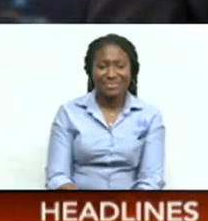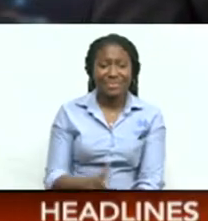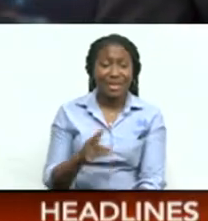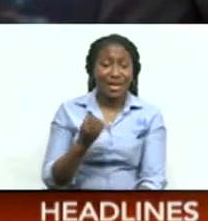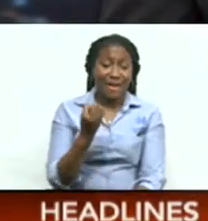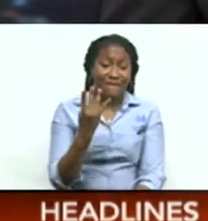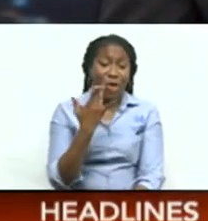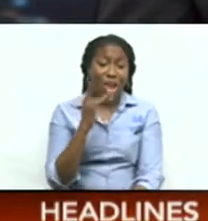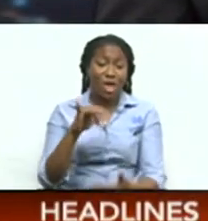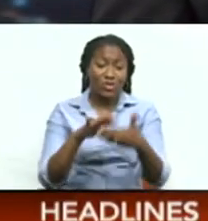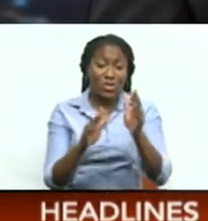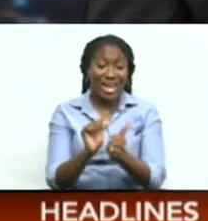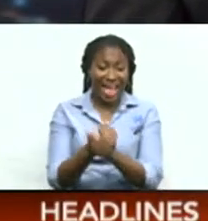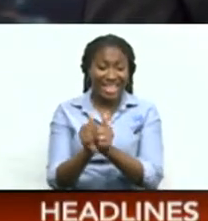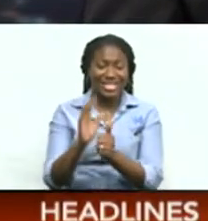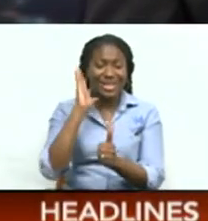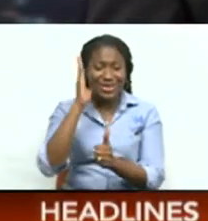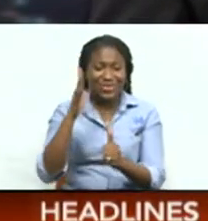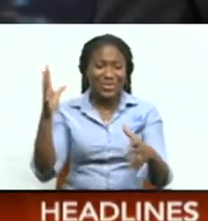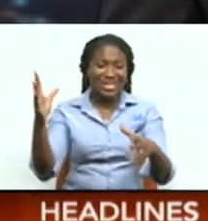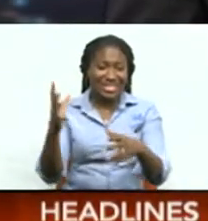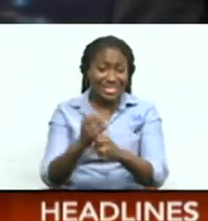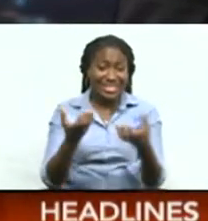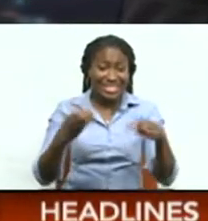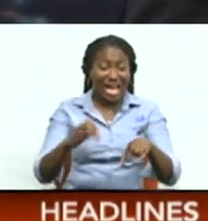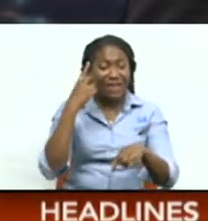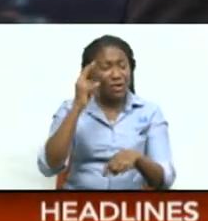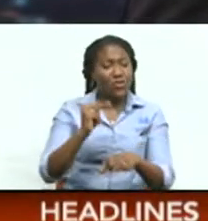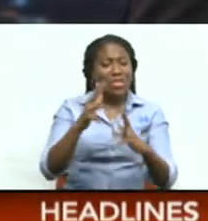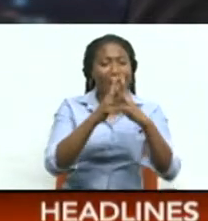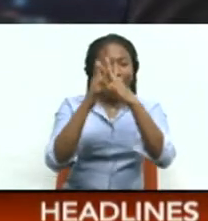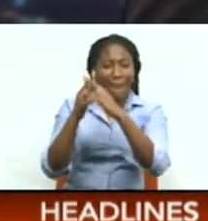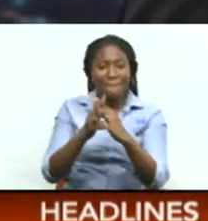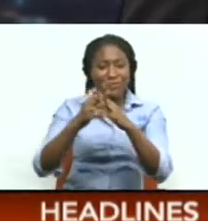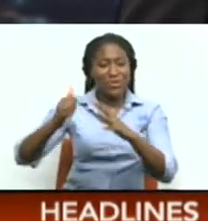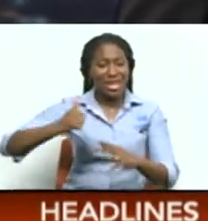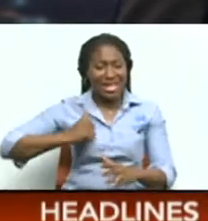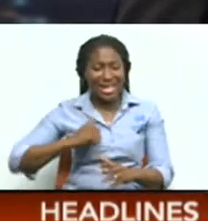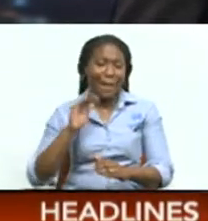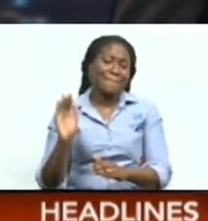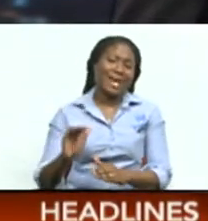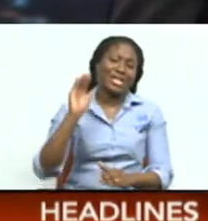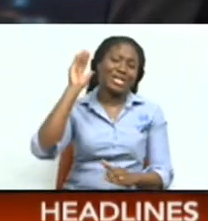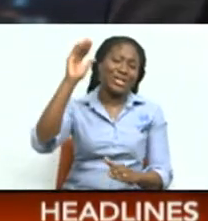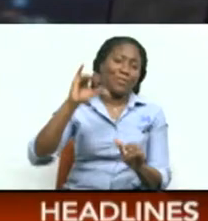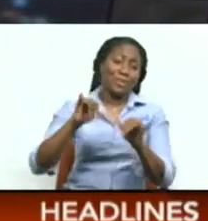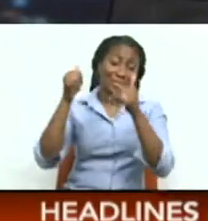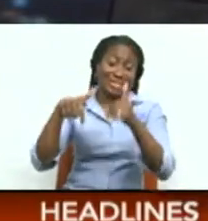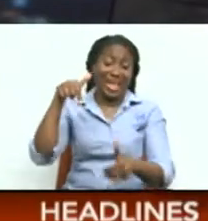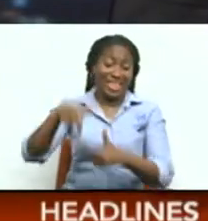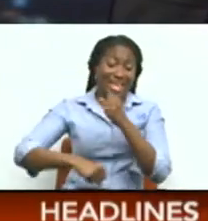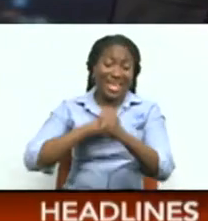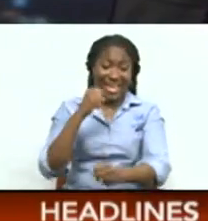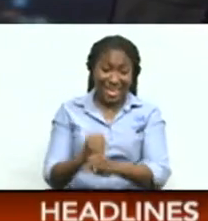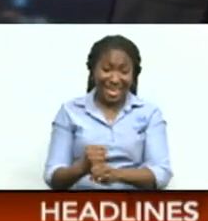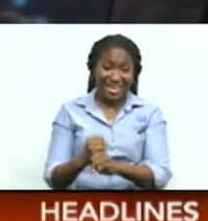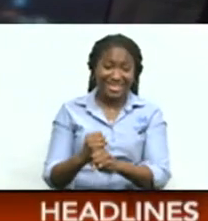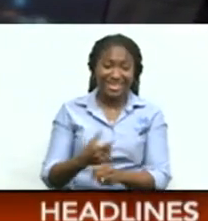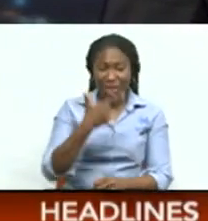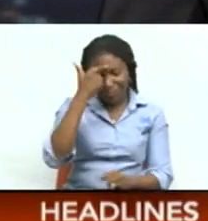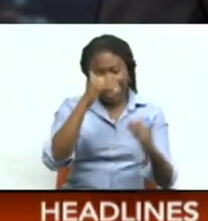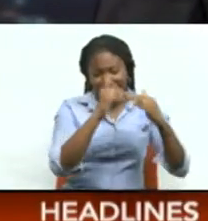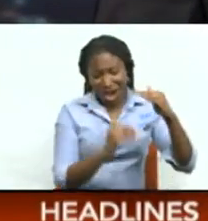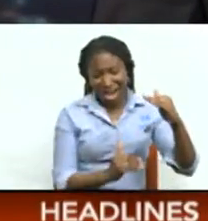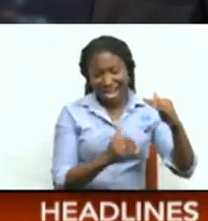-athletes are expected to get their shot At the North American collegiate basketball system later this year That's after the under-19